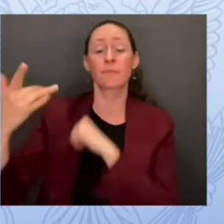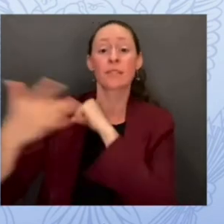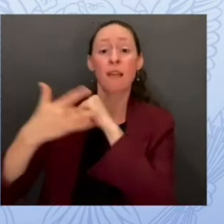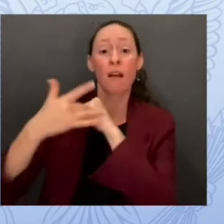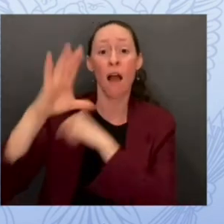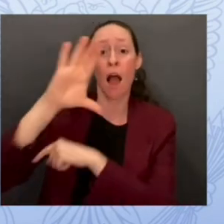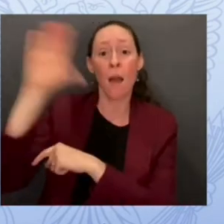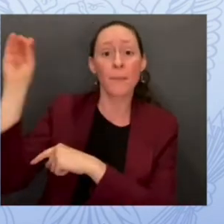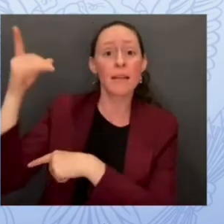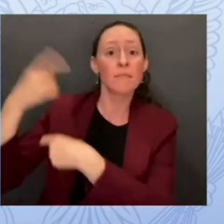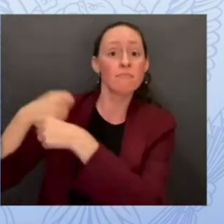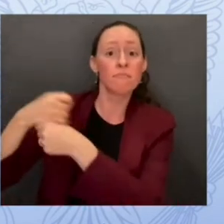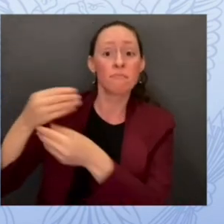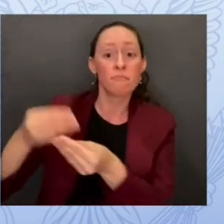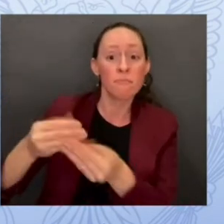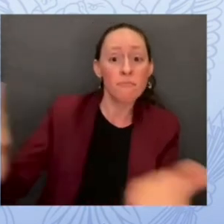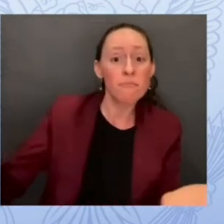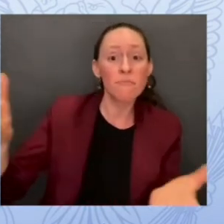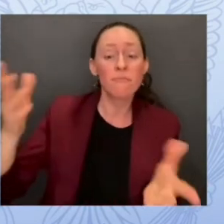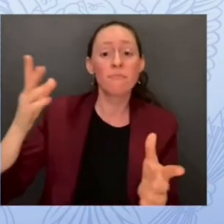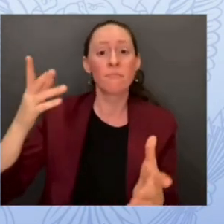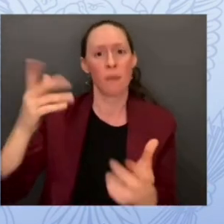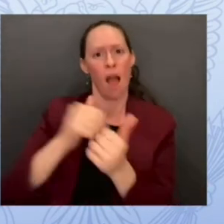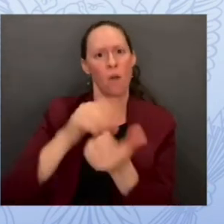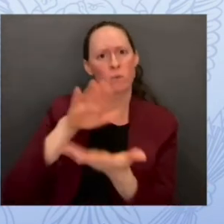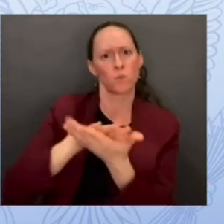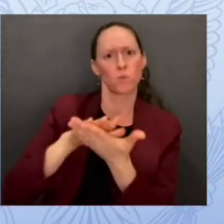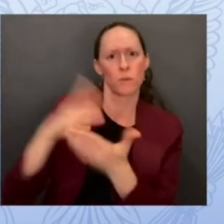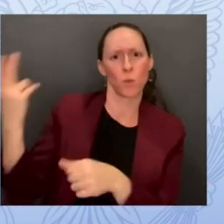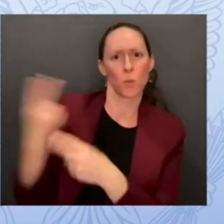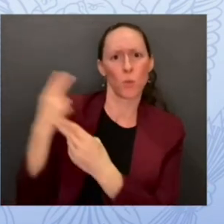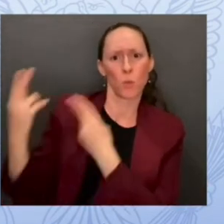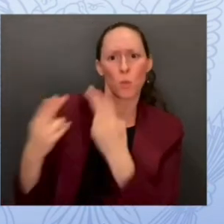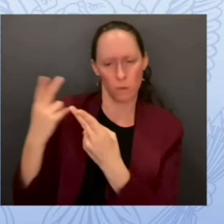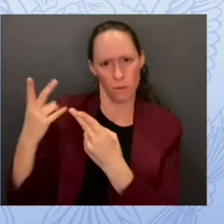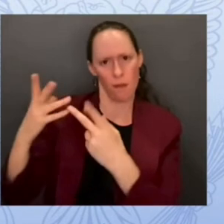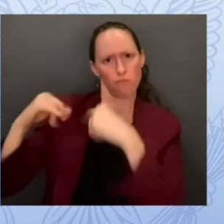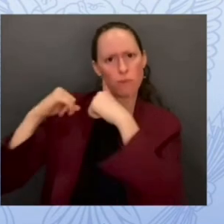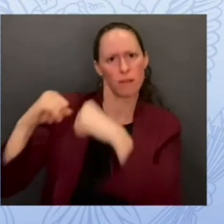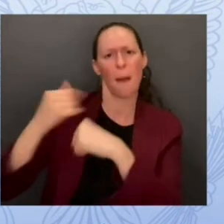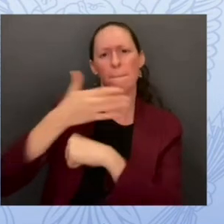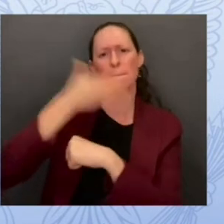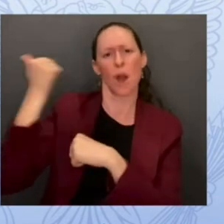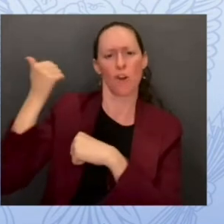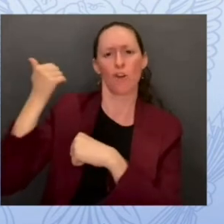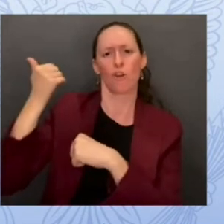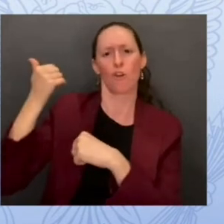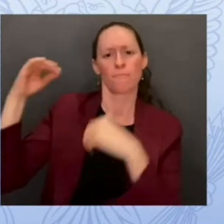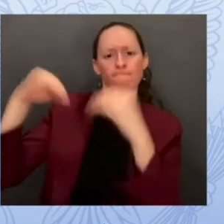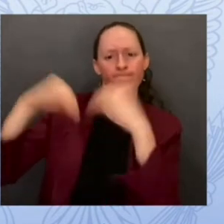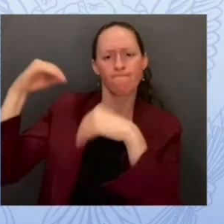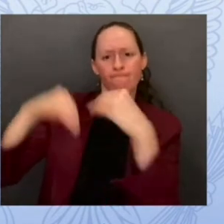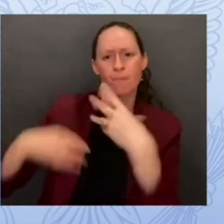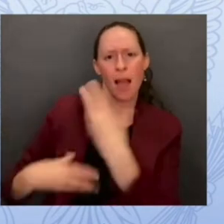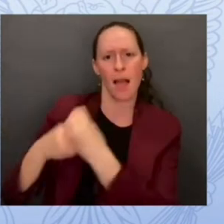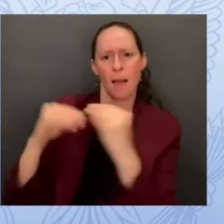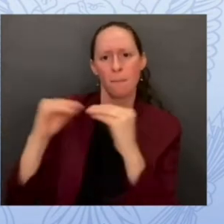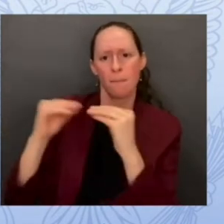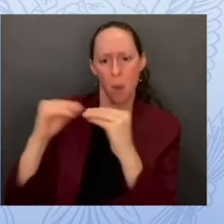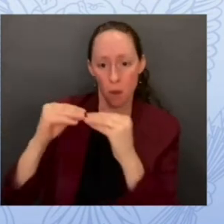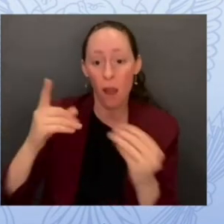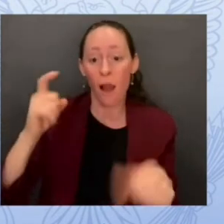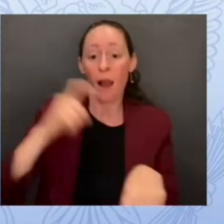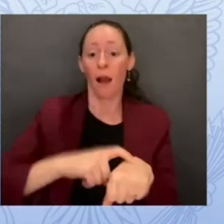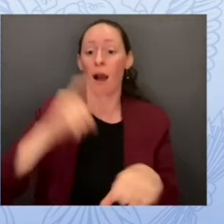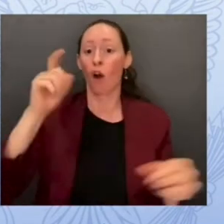school systems is secure by design, secure right out of the box. And, to paraphrase President